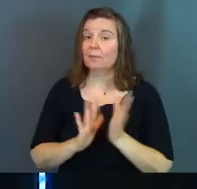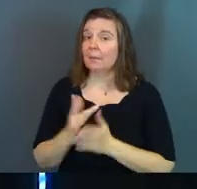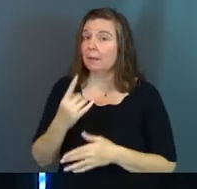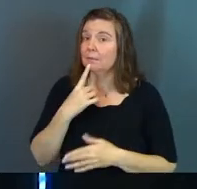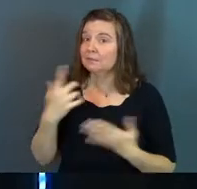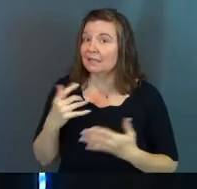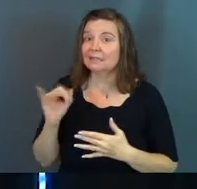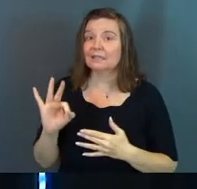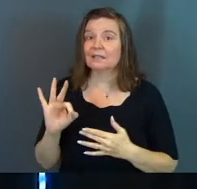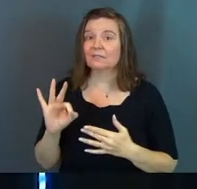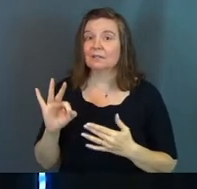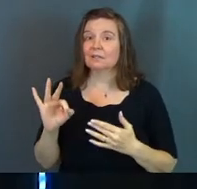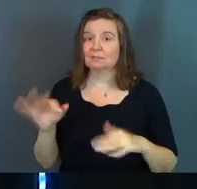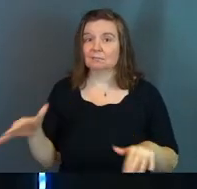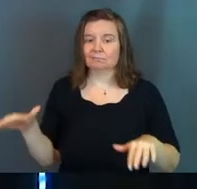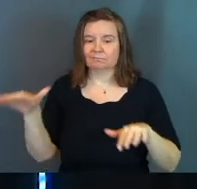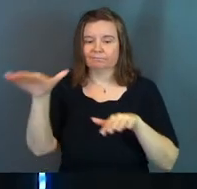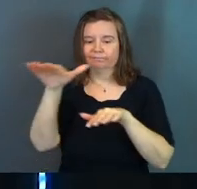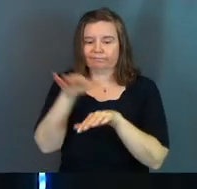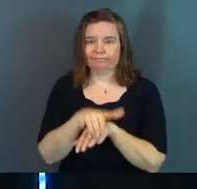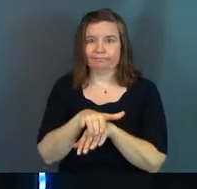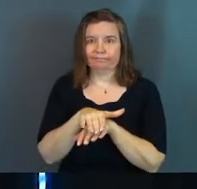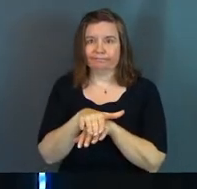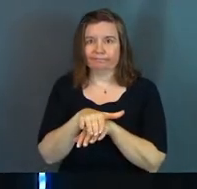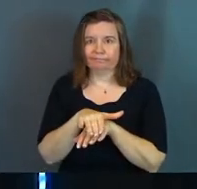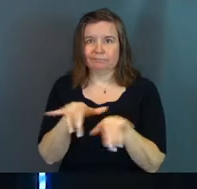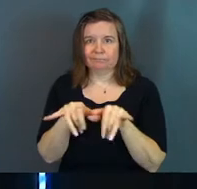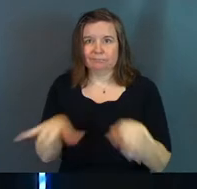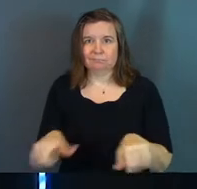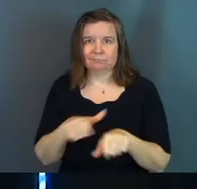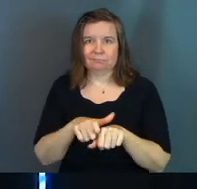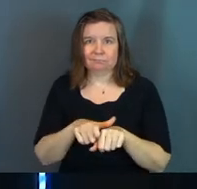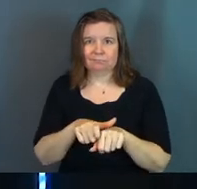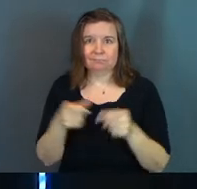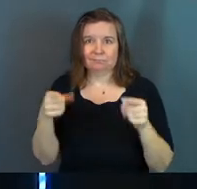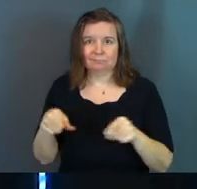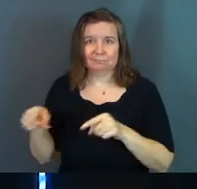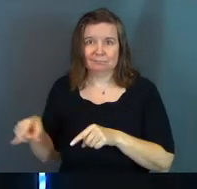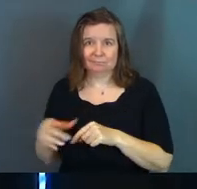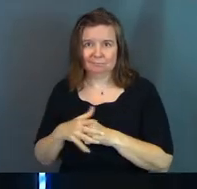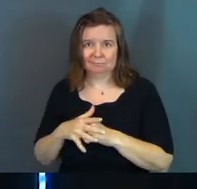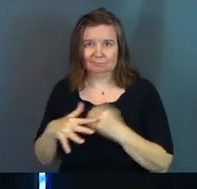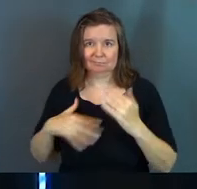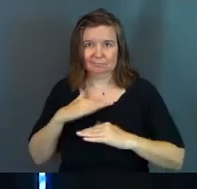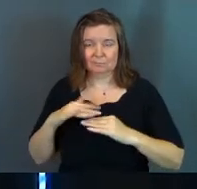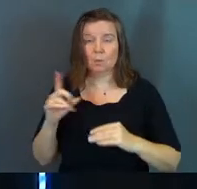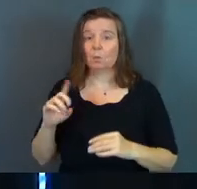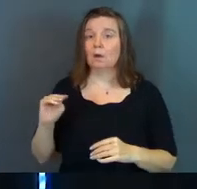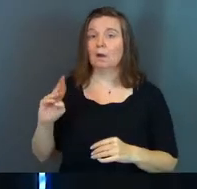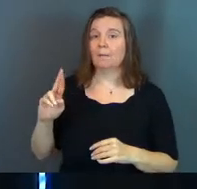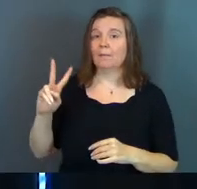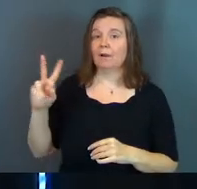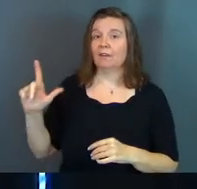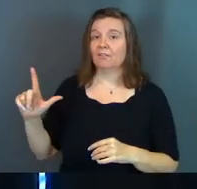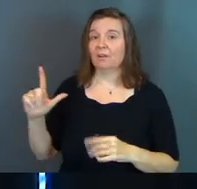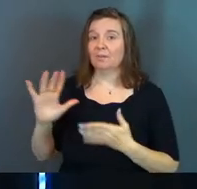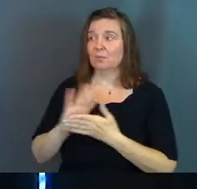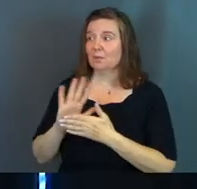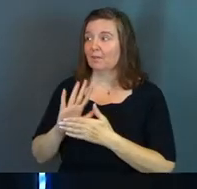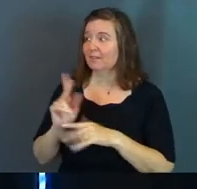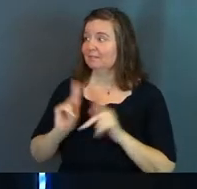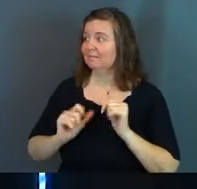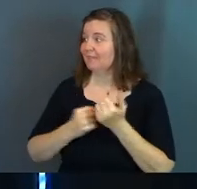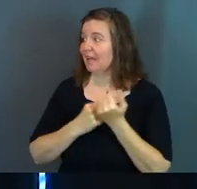talks about it as if it's right next to us all the time. So where are my Marvel fans at today?